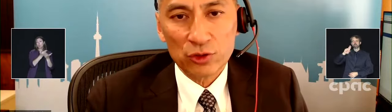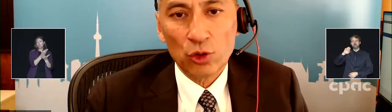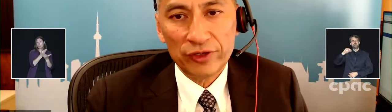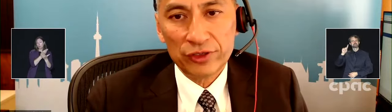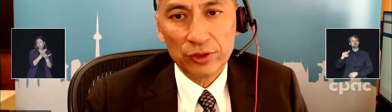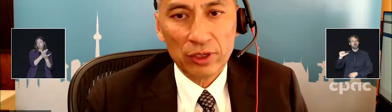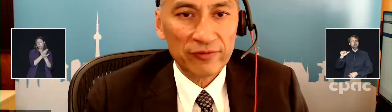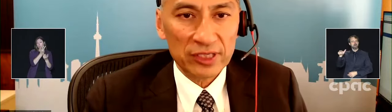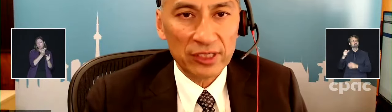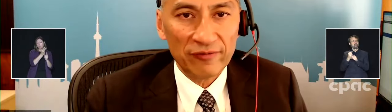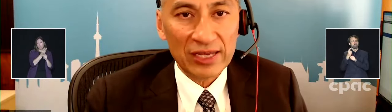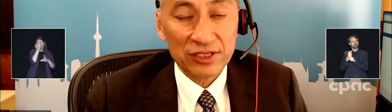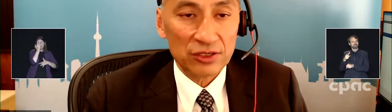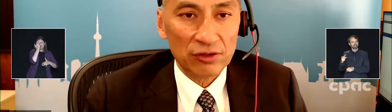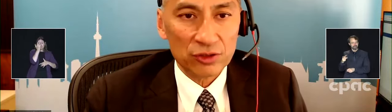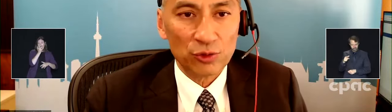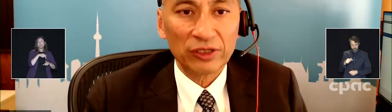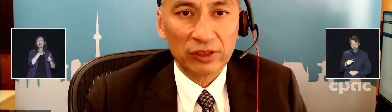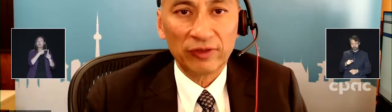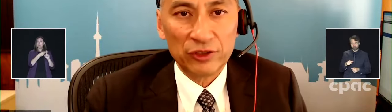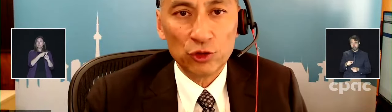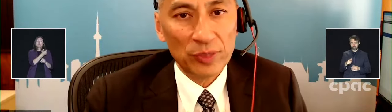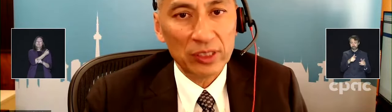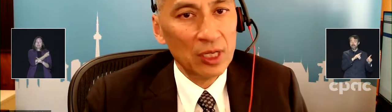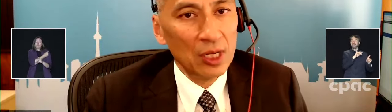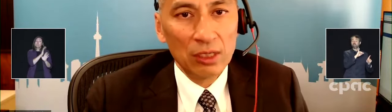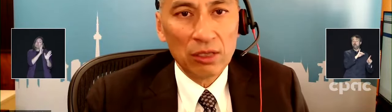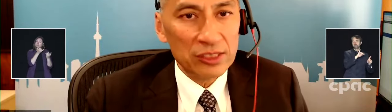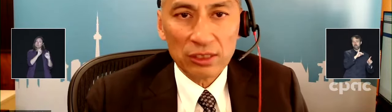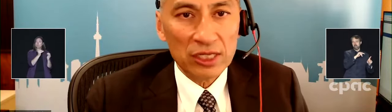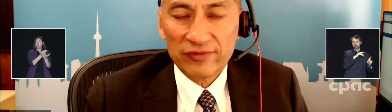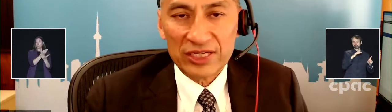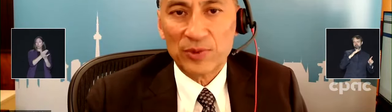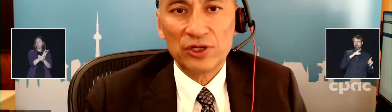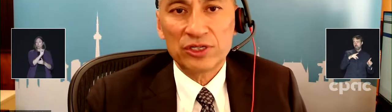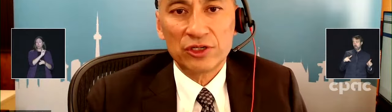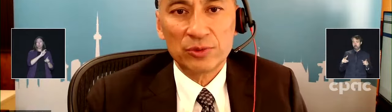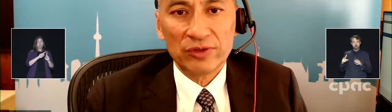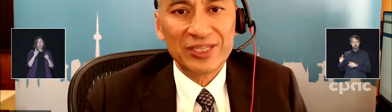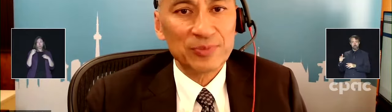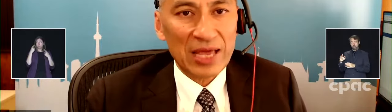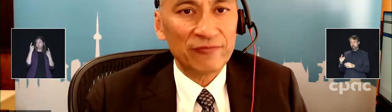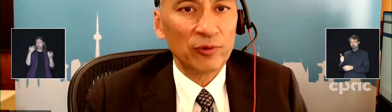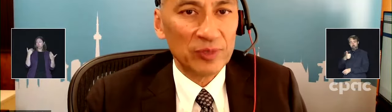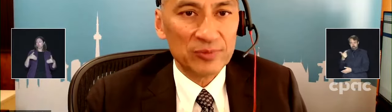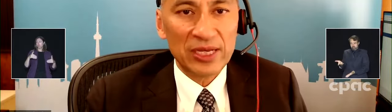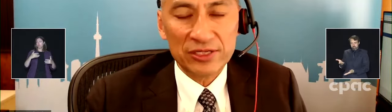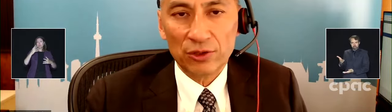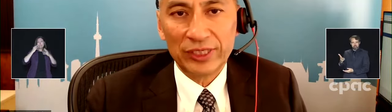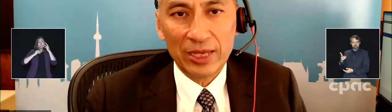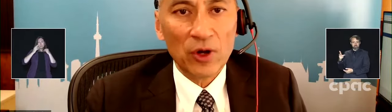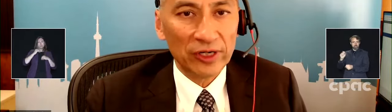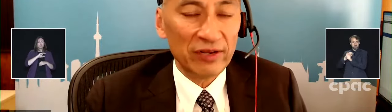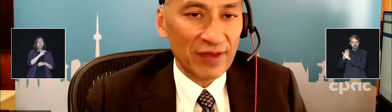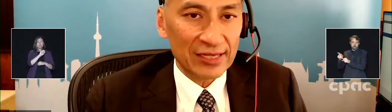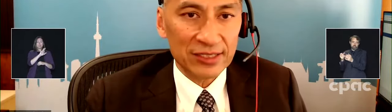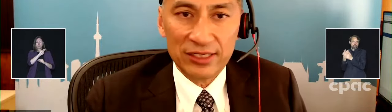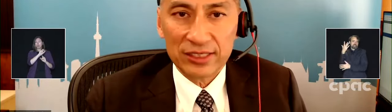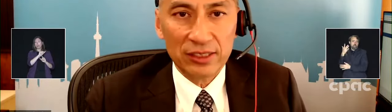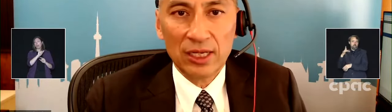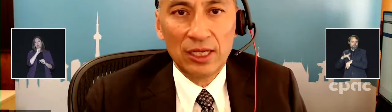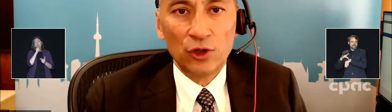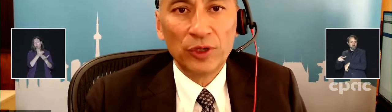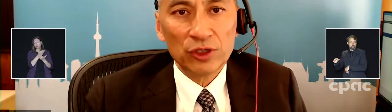SARS-CoV-2, and obviously the vaccines are also relatively new, but lots and lots of experience in terms of this platform, this space, the mRNA vaccines,